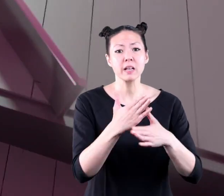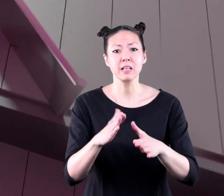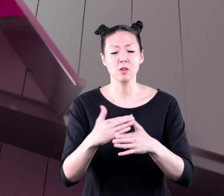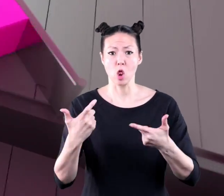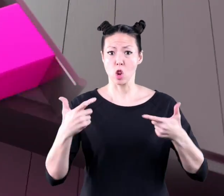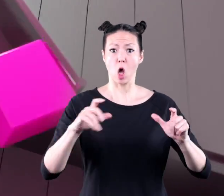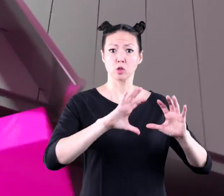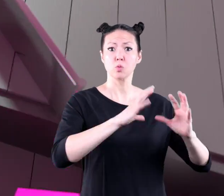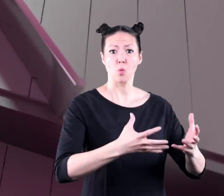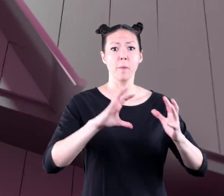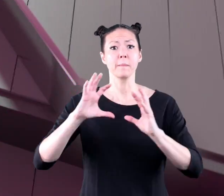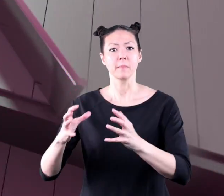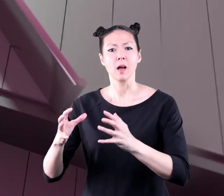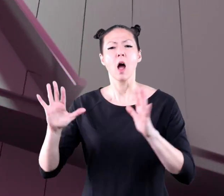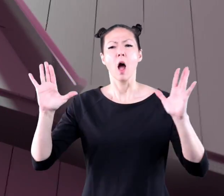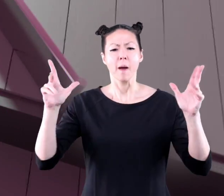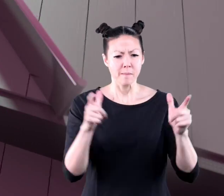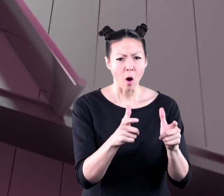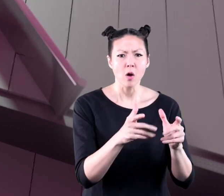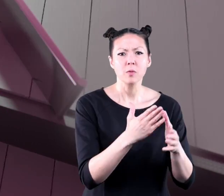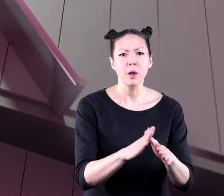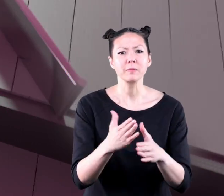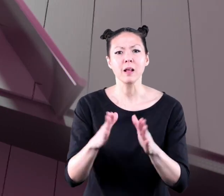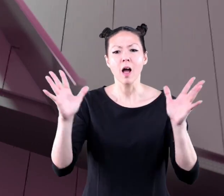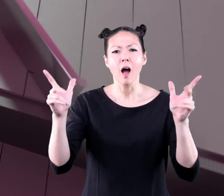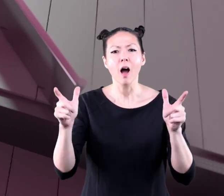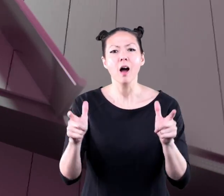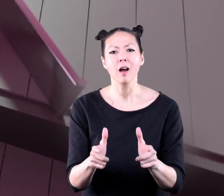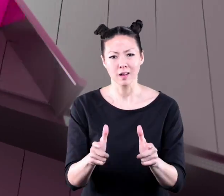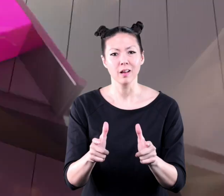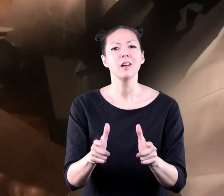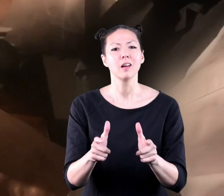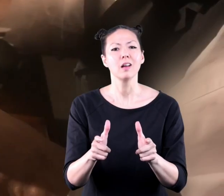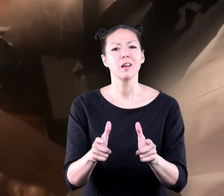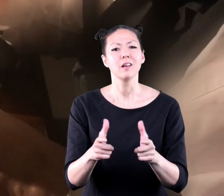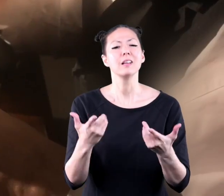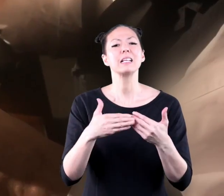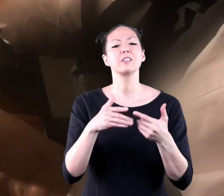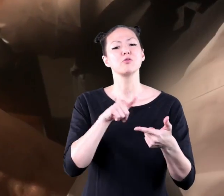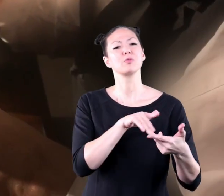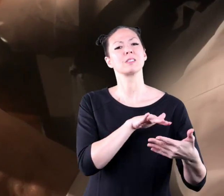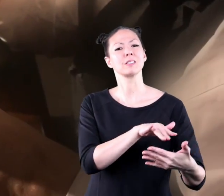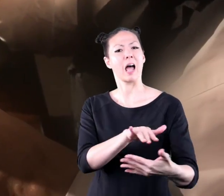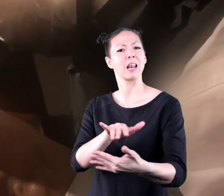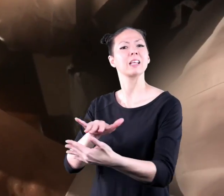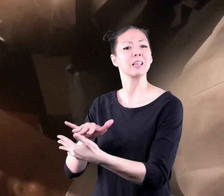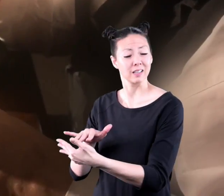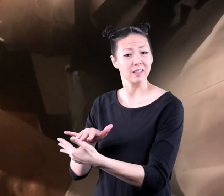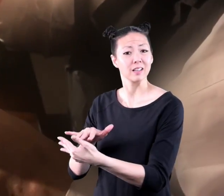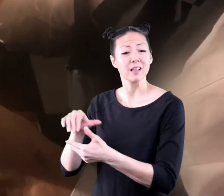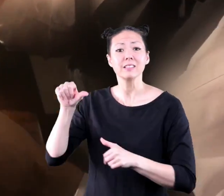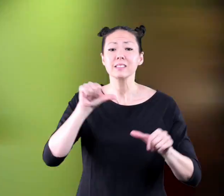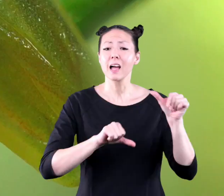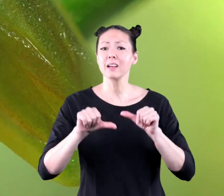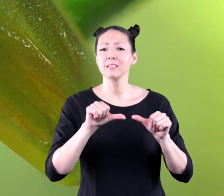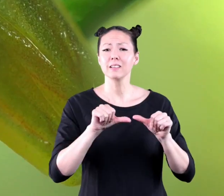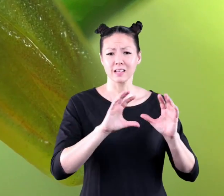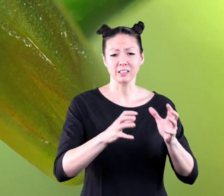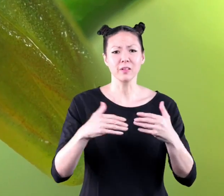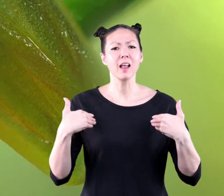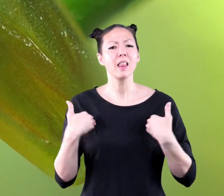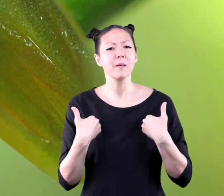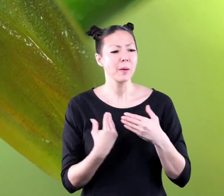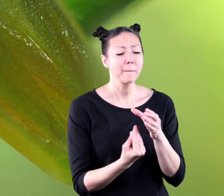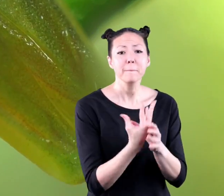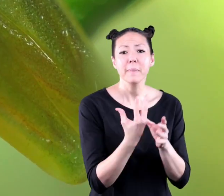breaks very large groups down into smaller groups this makes them easier to be studied scientists